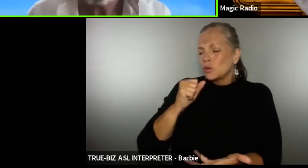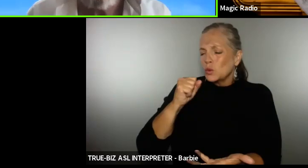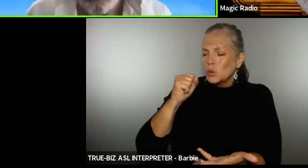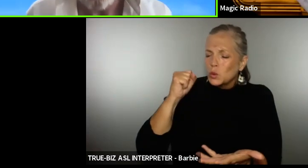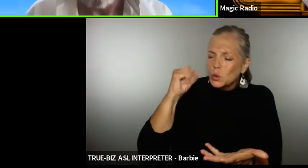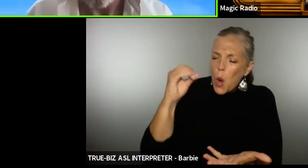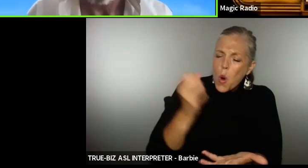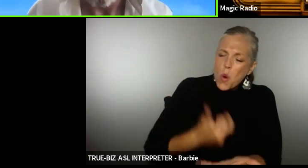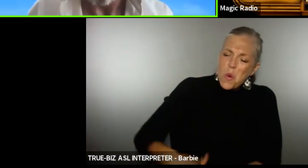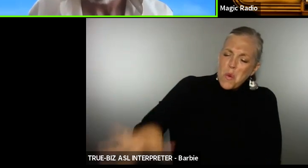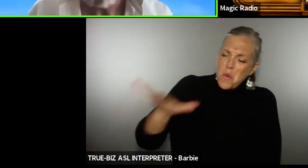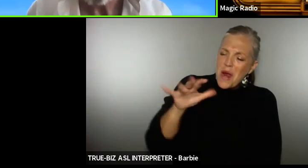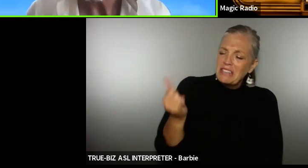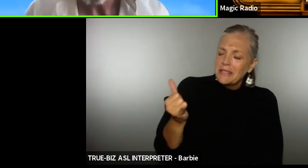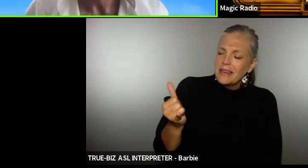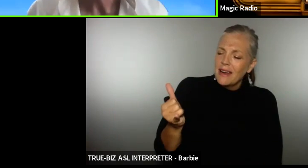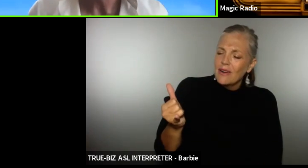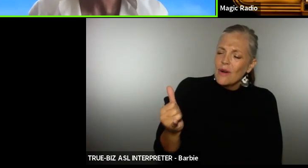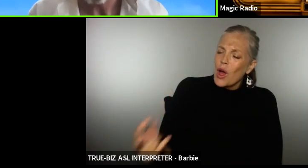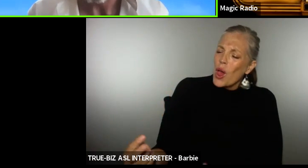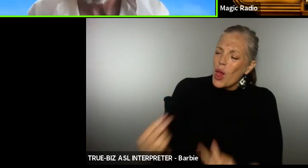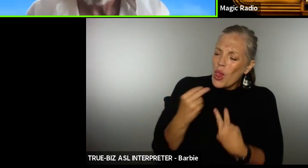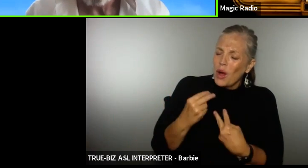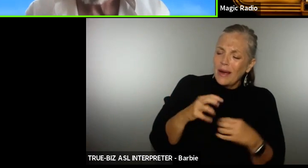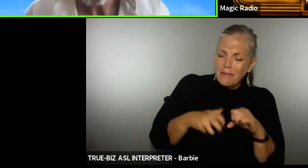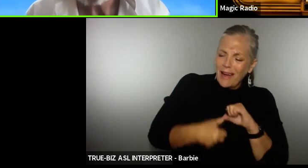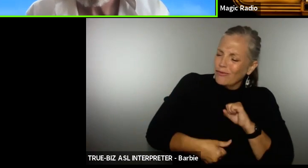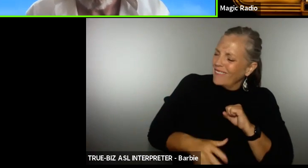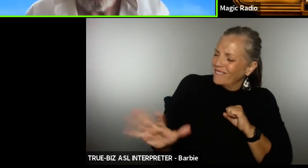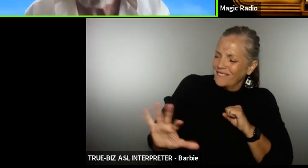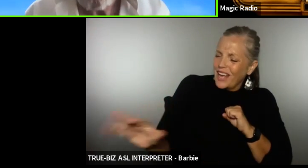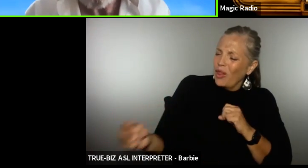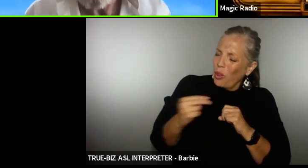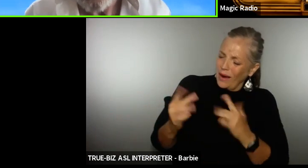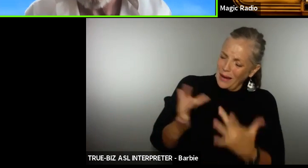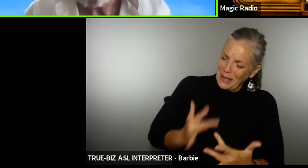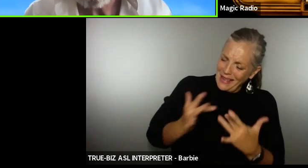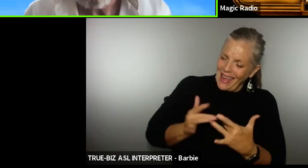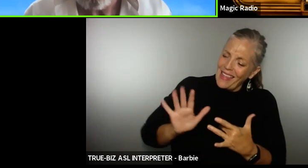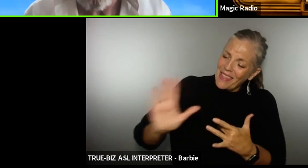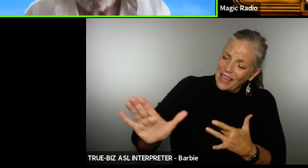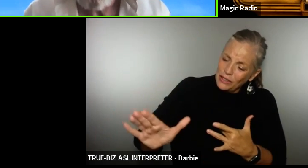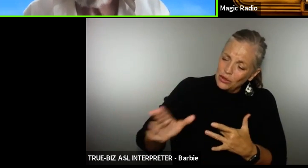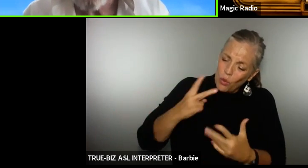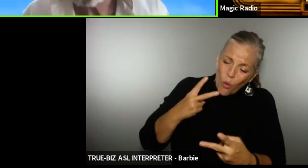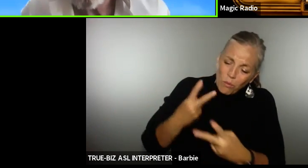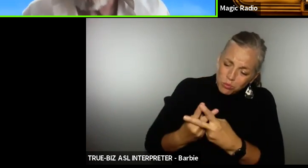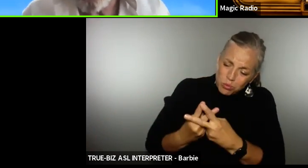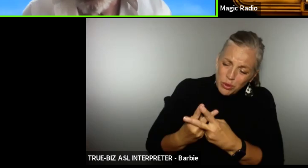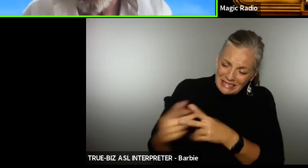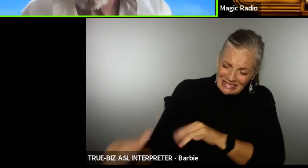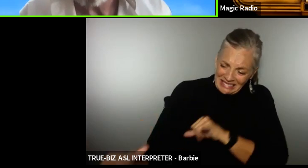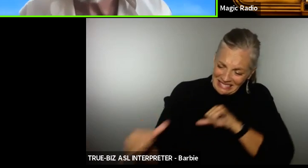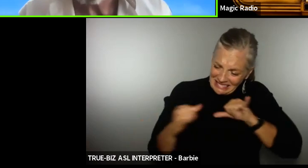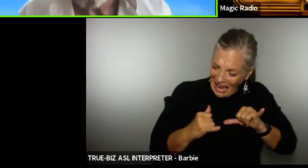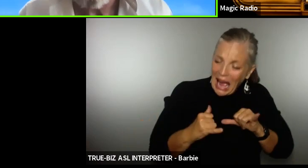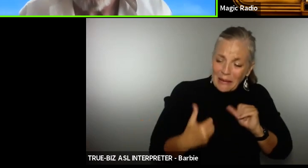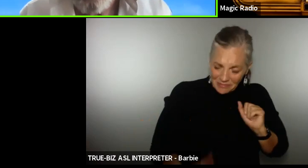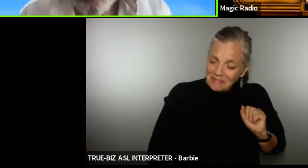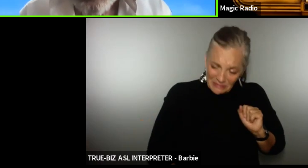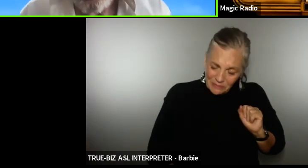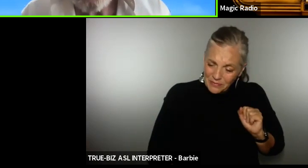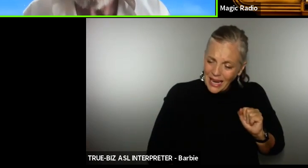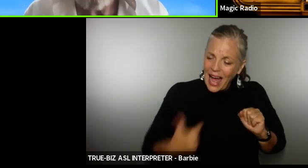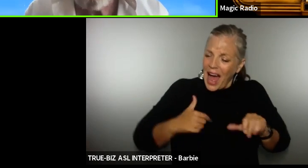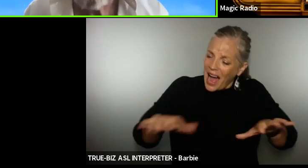look past my greed and please have some pity this is your prison sentence too I've done the honest hardworking